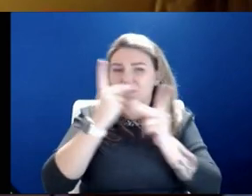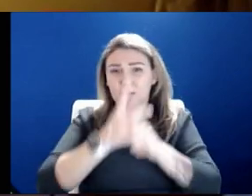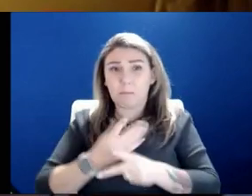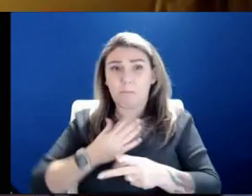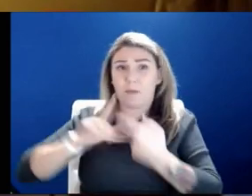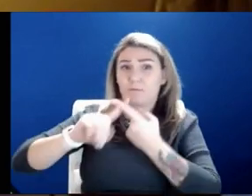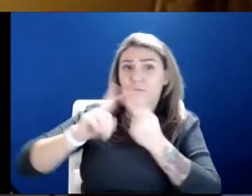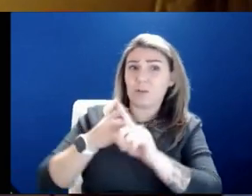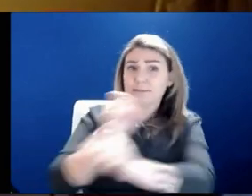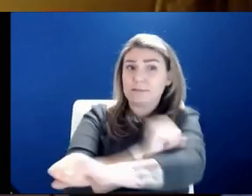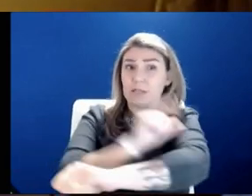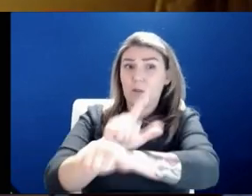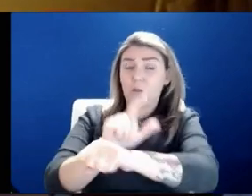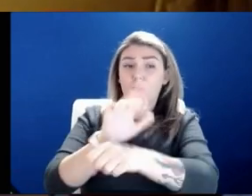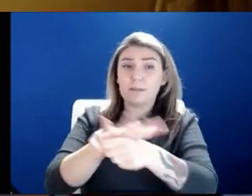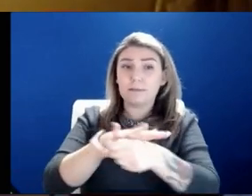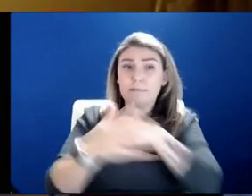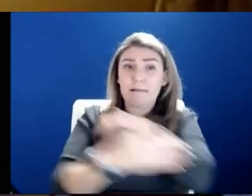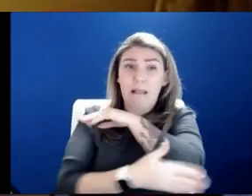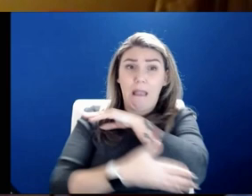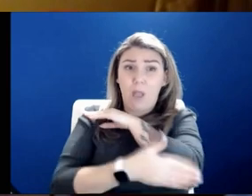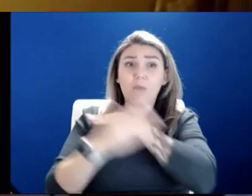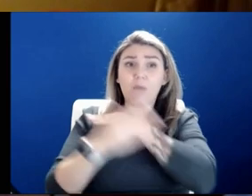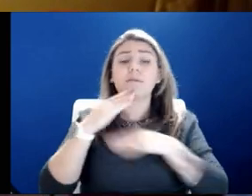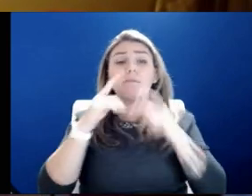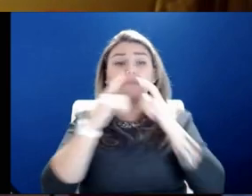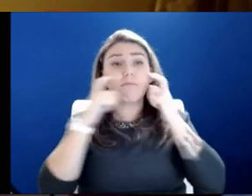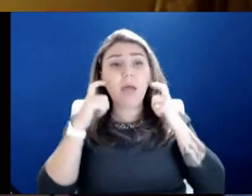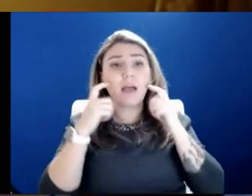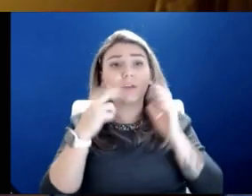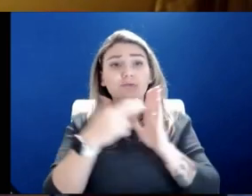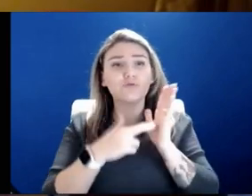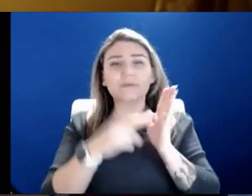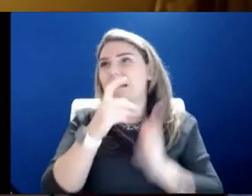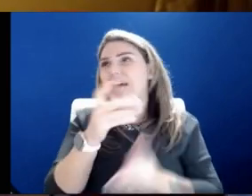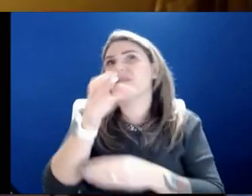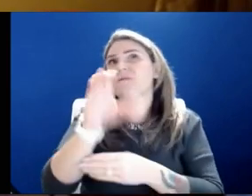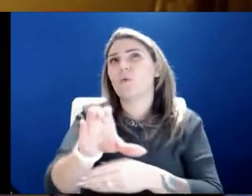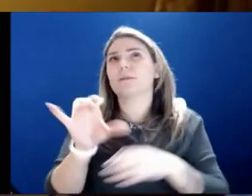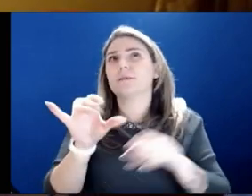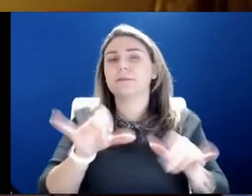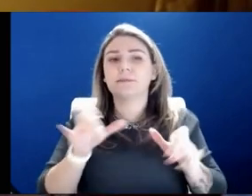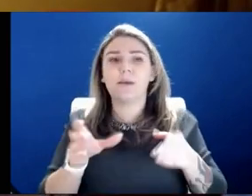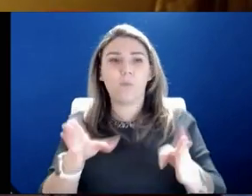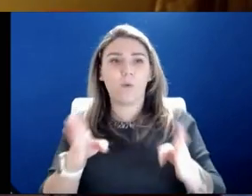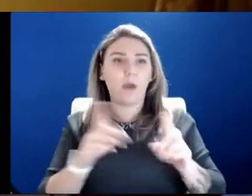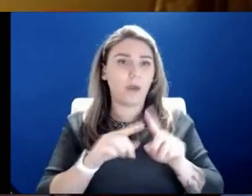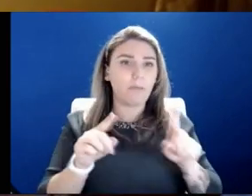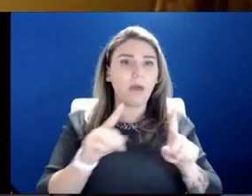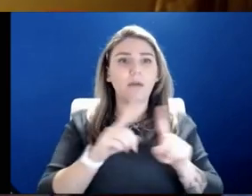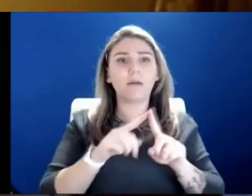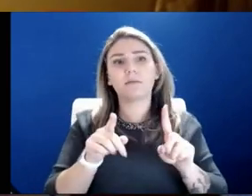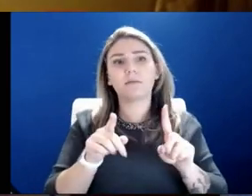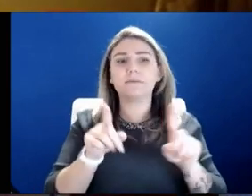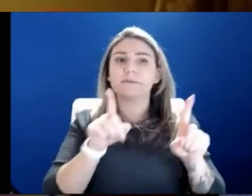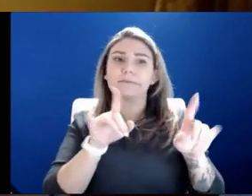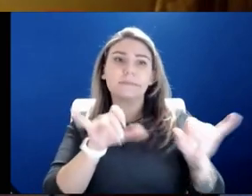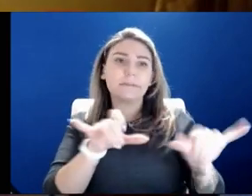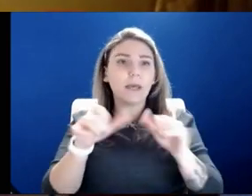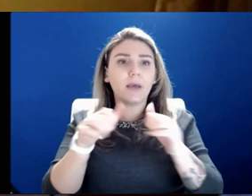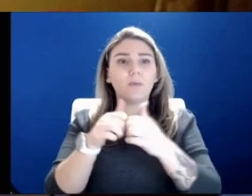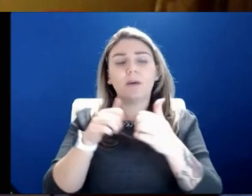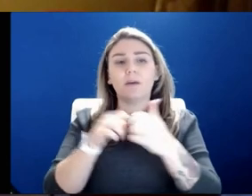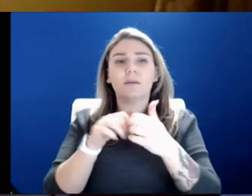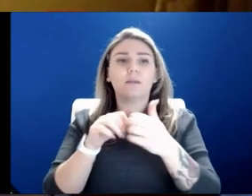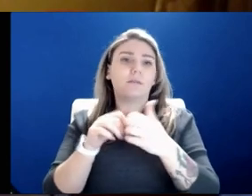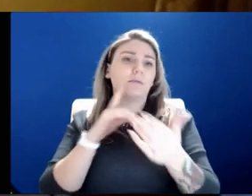Louis County have issued another mask rule. They're not quite enforcing it in the same way. And they're in litigation with the state AG. But look, we